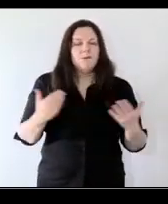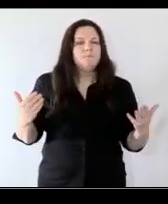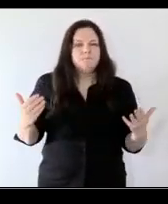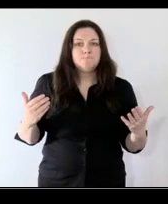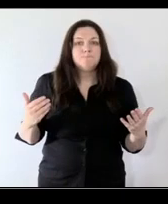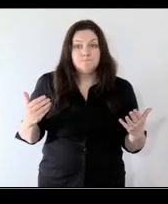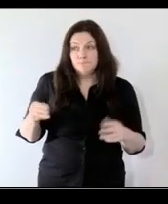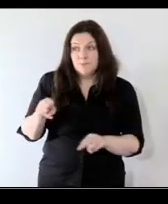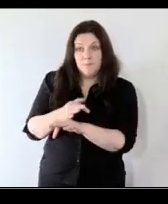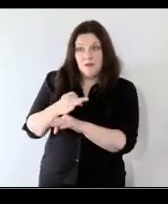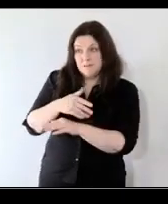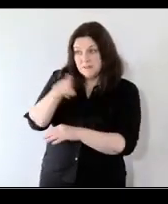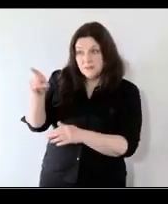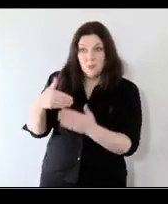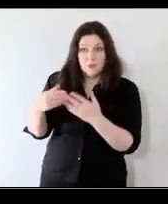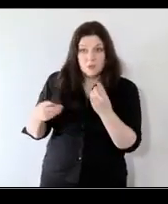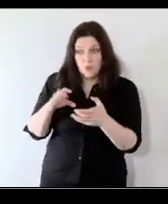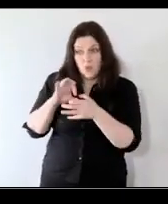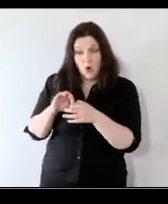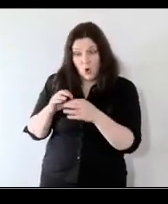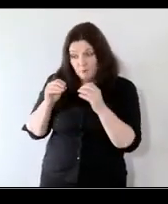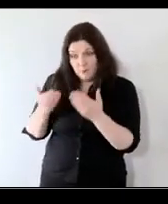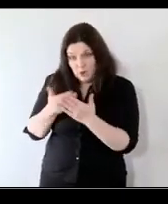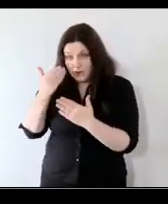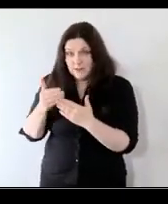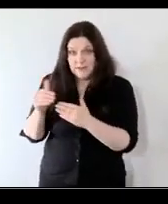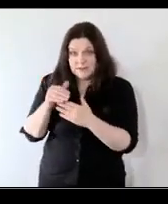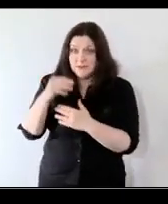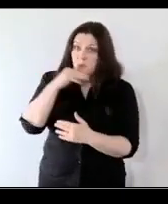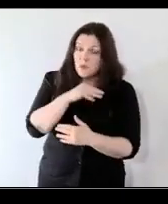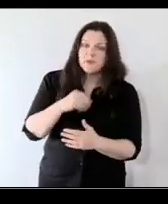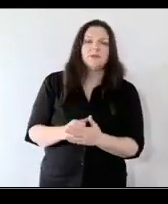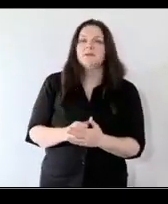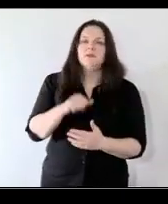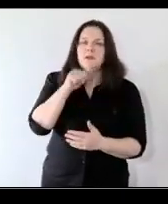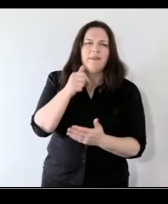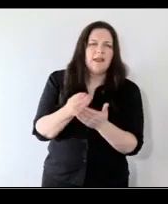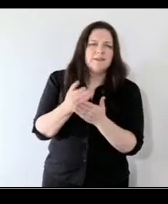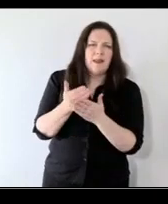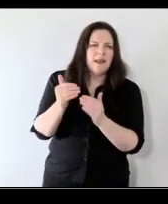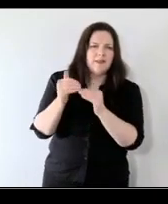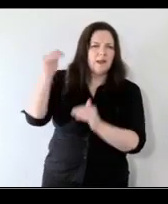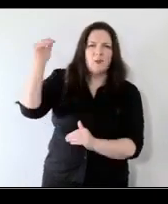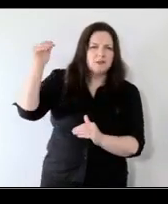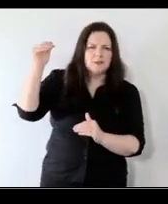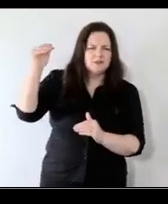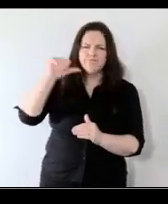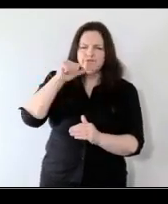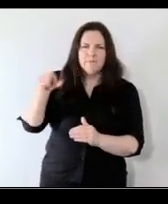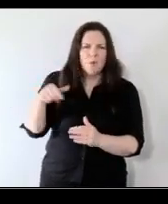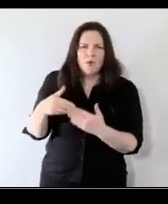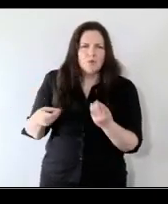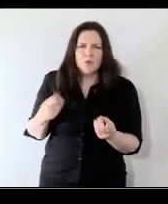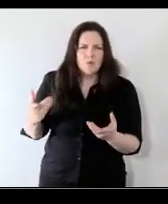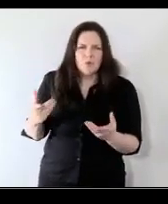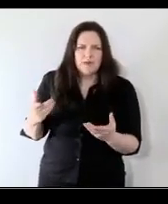you know what parents do in terms of home learning and so on is very important it doesn't explain the inequalities so there are